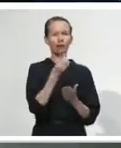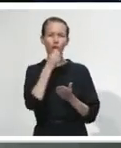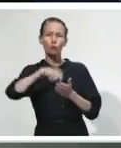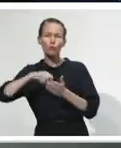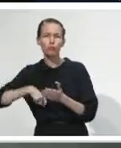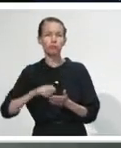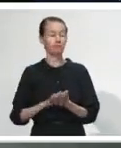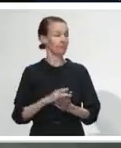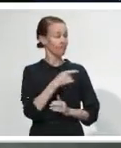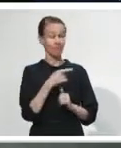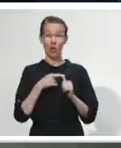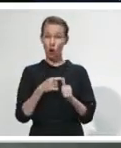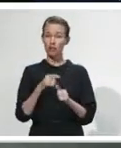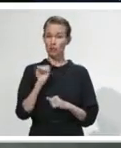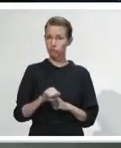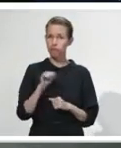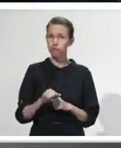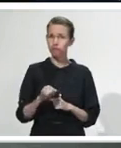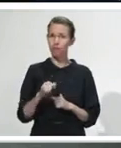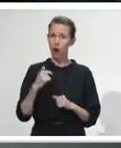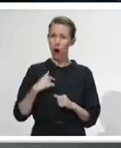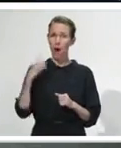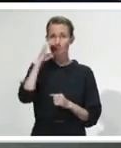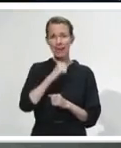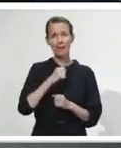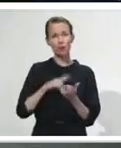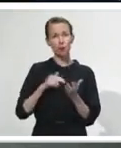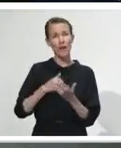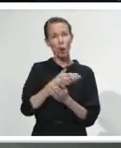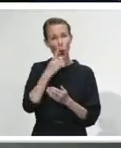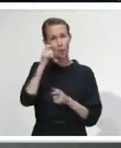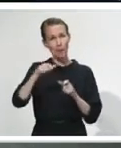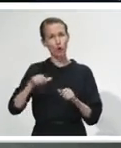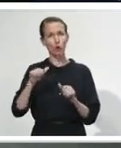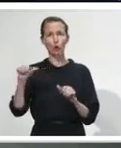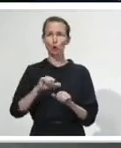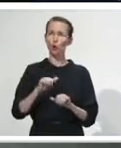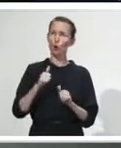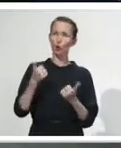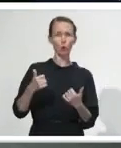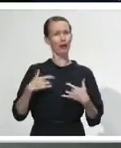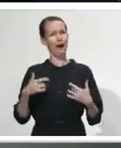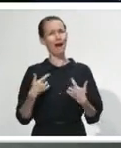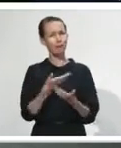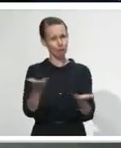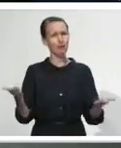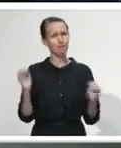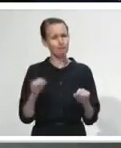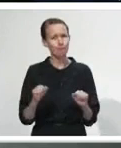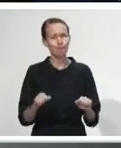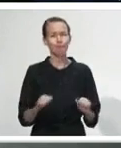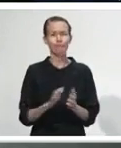a really good quality of life. That should be the aspiration that everyone in New Zealand has for our fellow New Zealanders. What I think we have seen at the moment